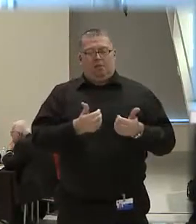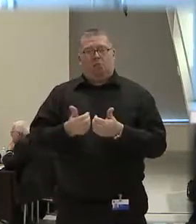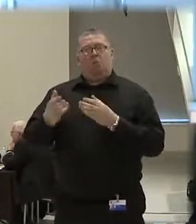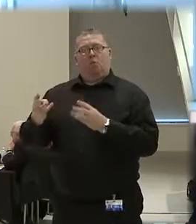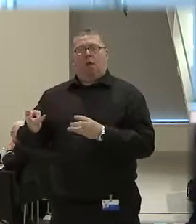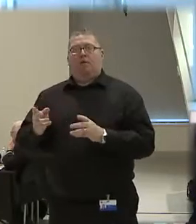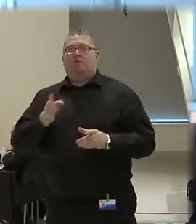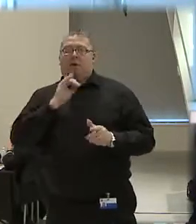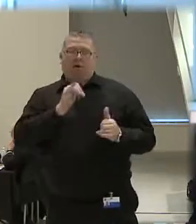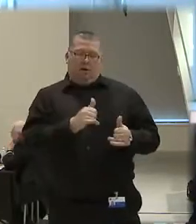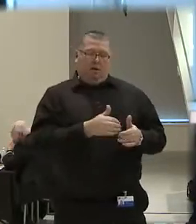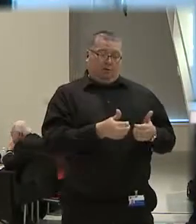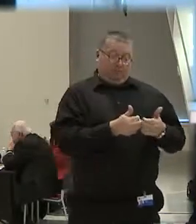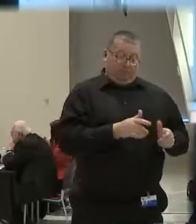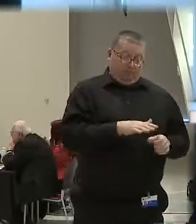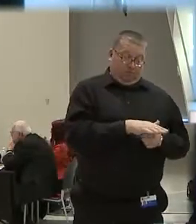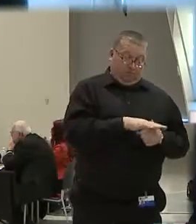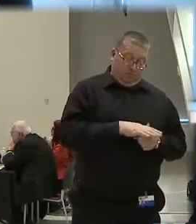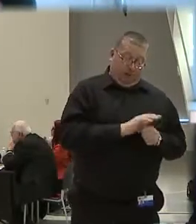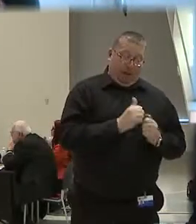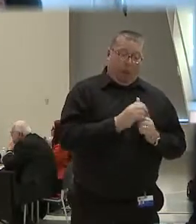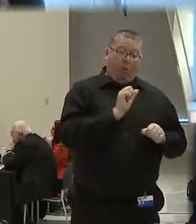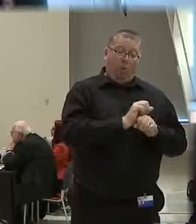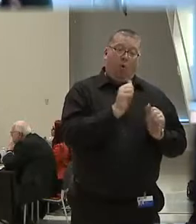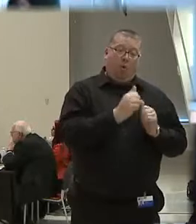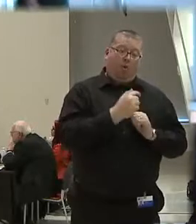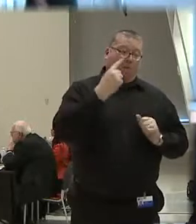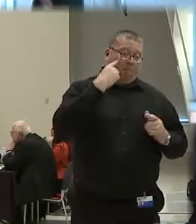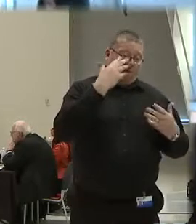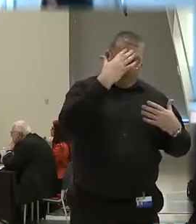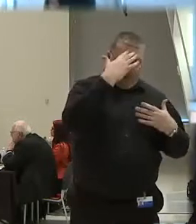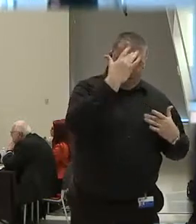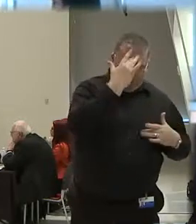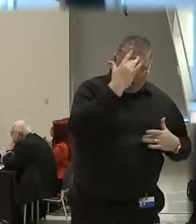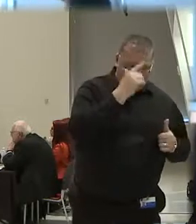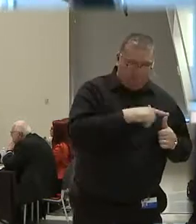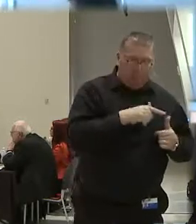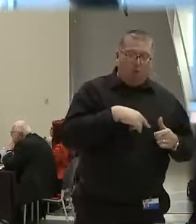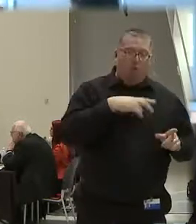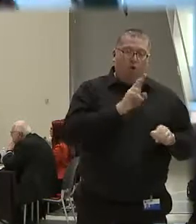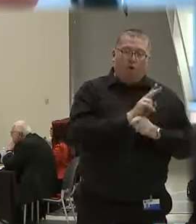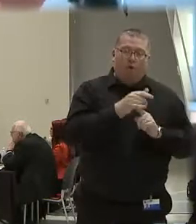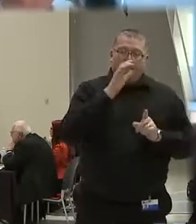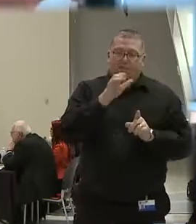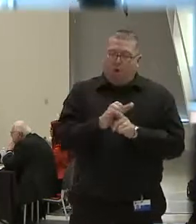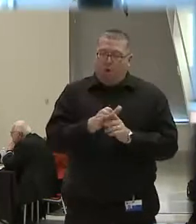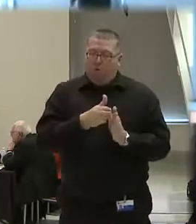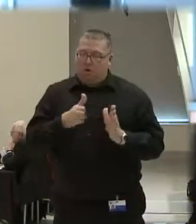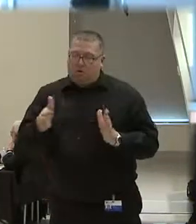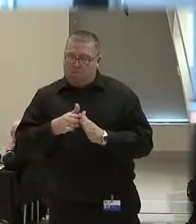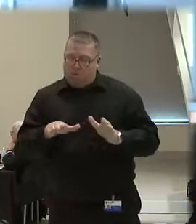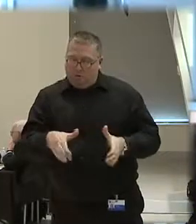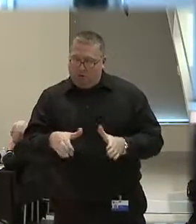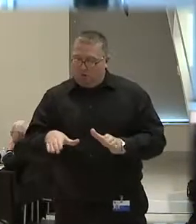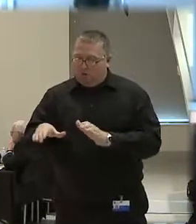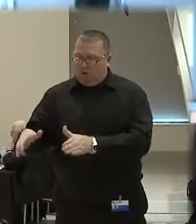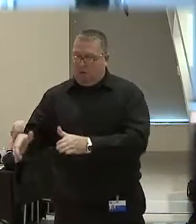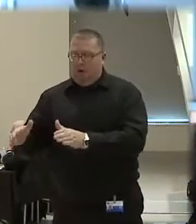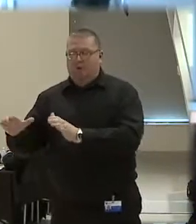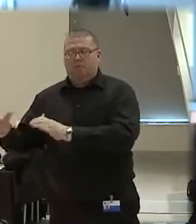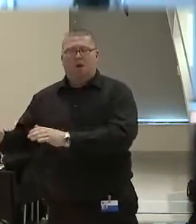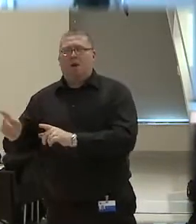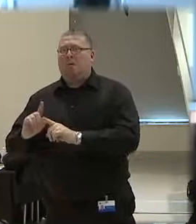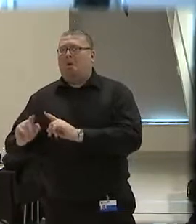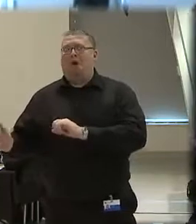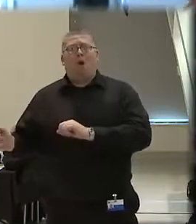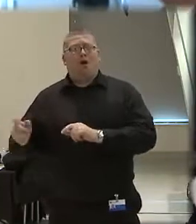here's the course on dealing with the mental ill. Here's the course on use of force continuum. Here's the course. They're not separate